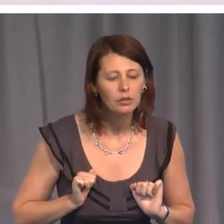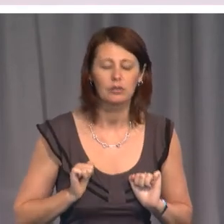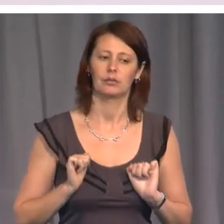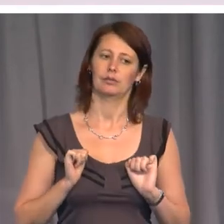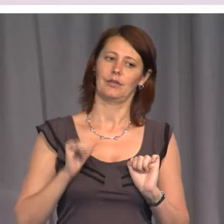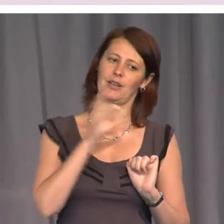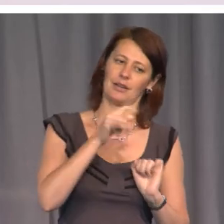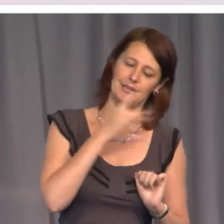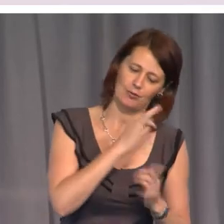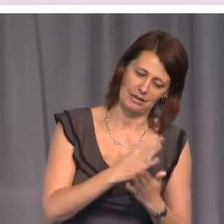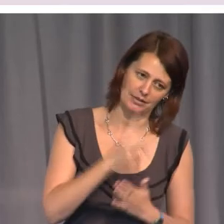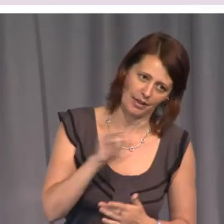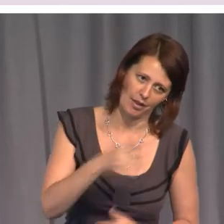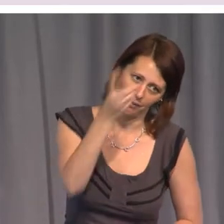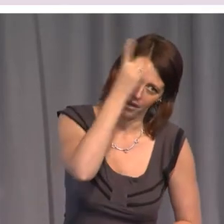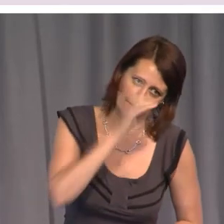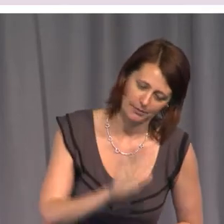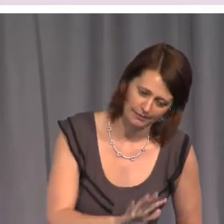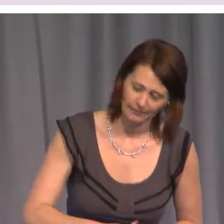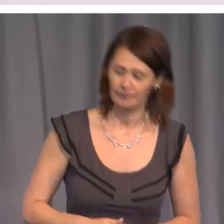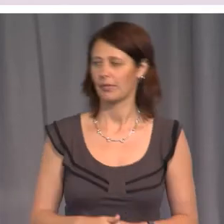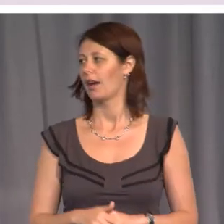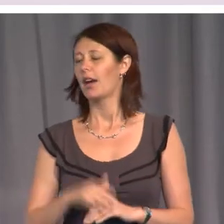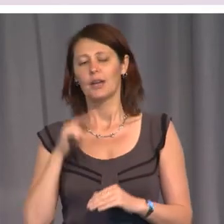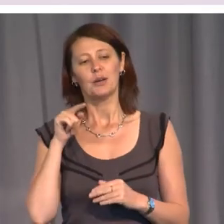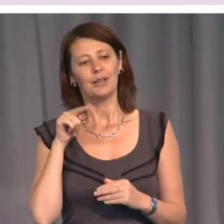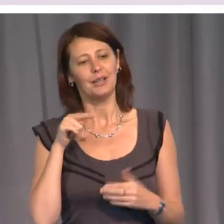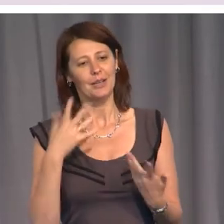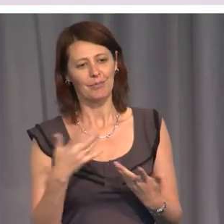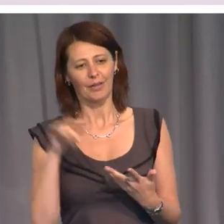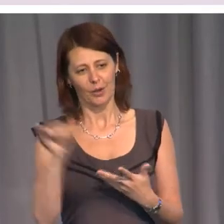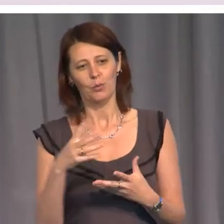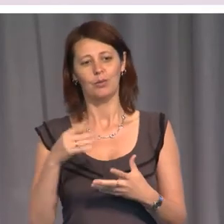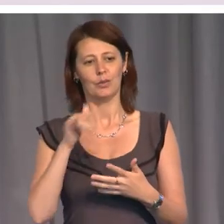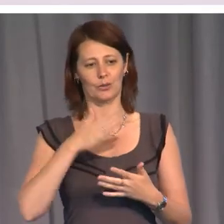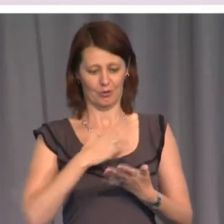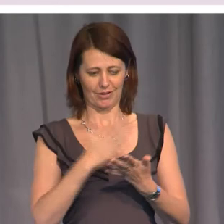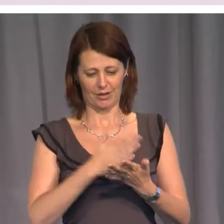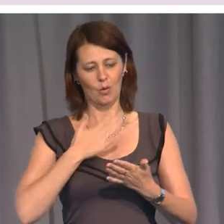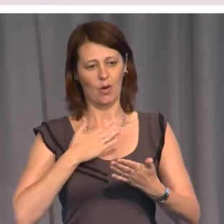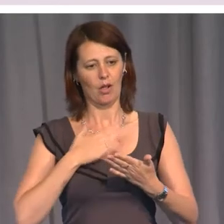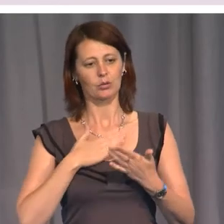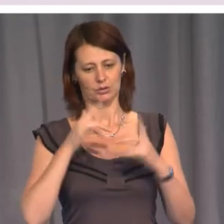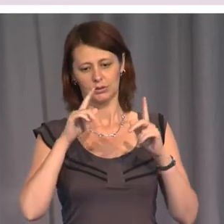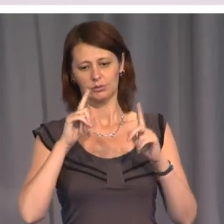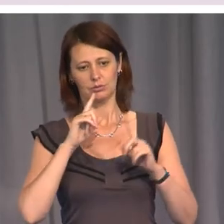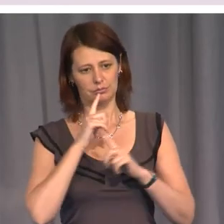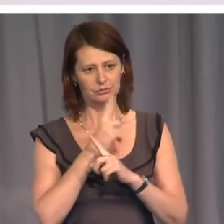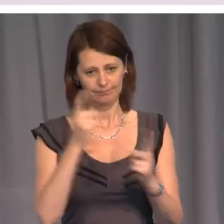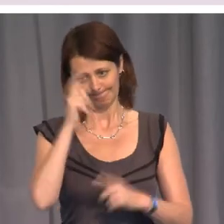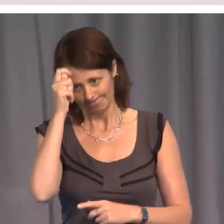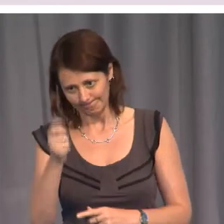really. I made that up. But I would like, in closing, to salute this state